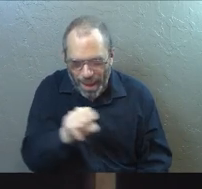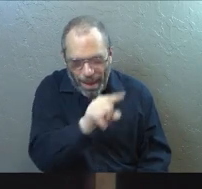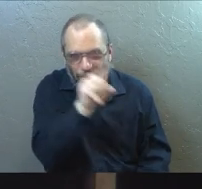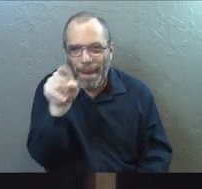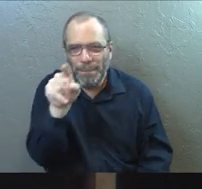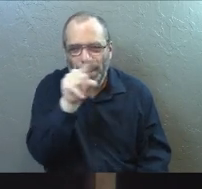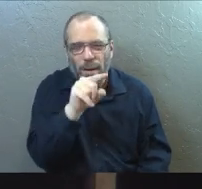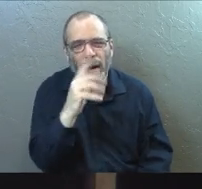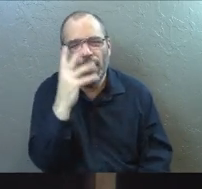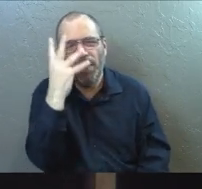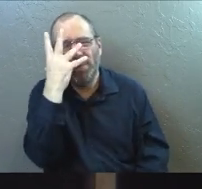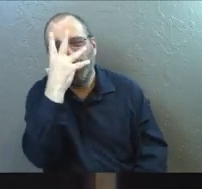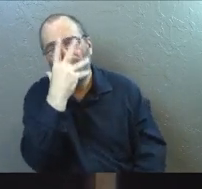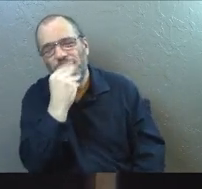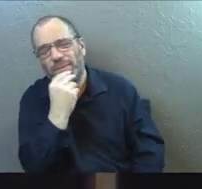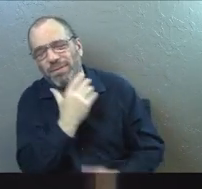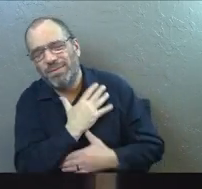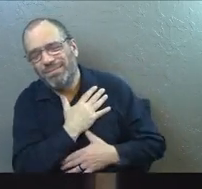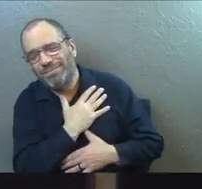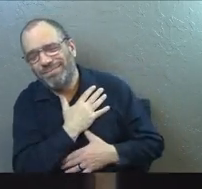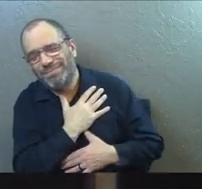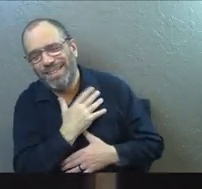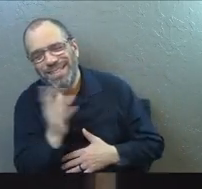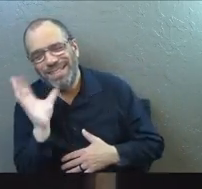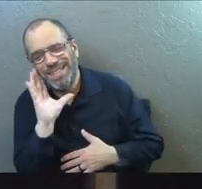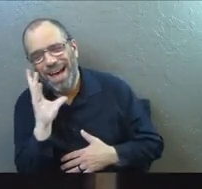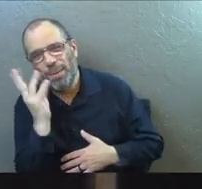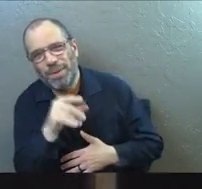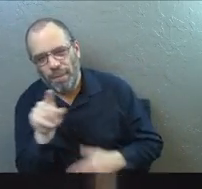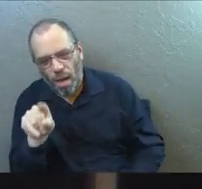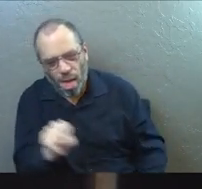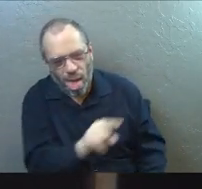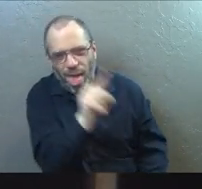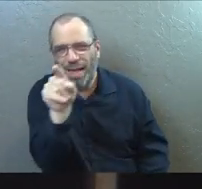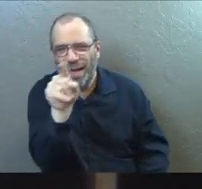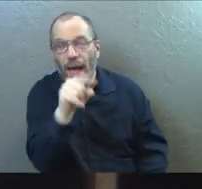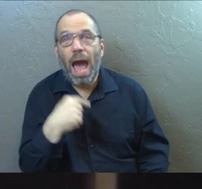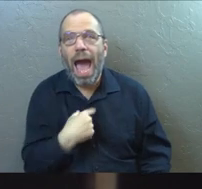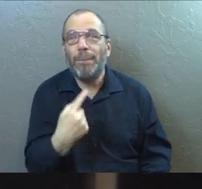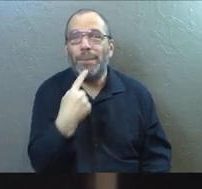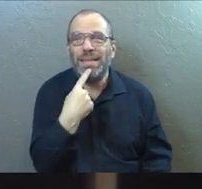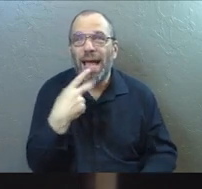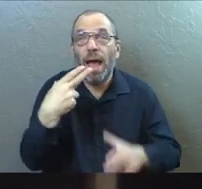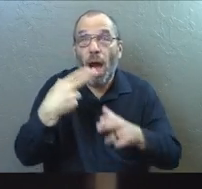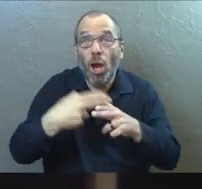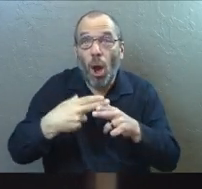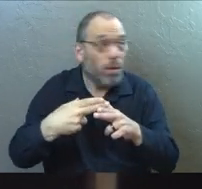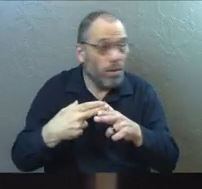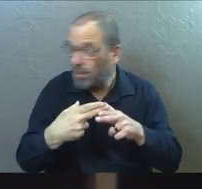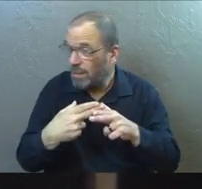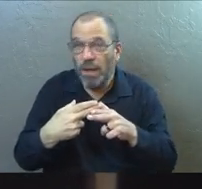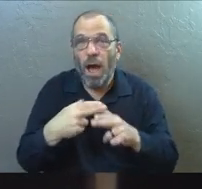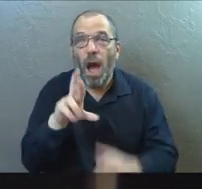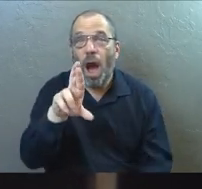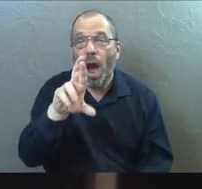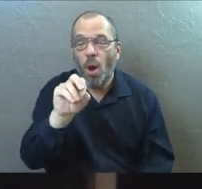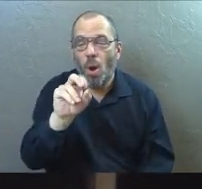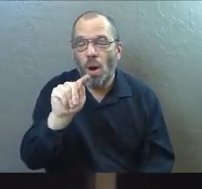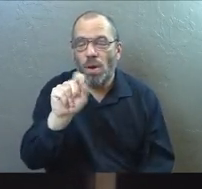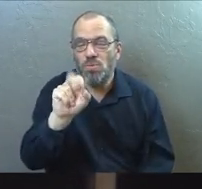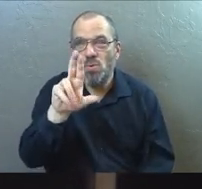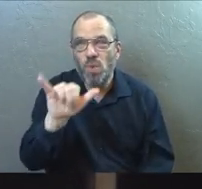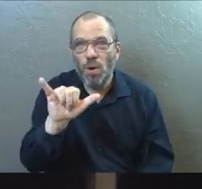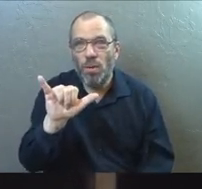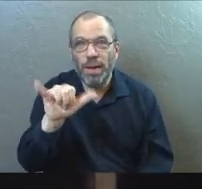Isn't it beautiful? It's a beautiful sound. I miss it. It's called, it's called a rotary phone.